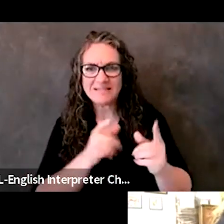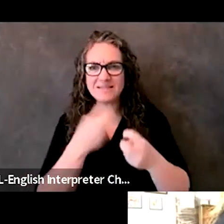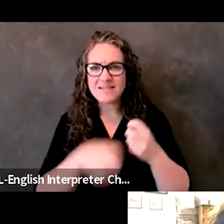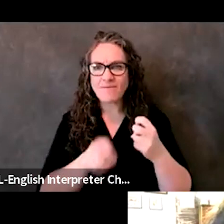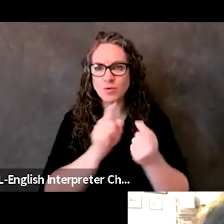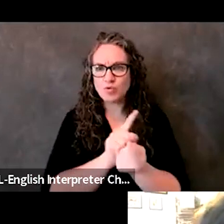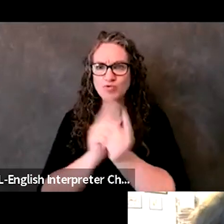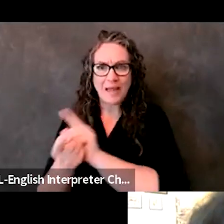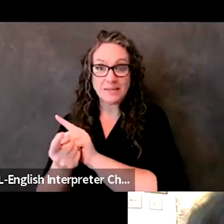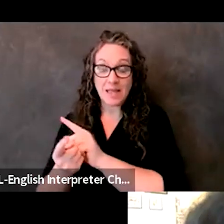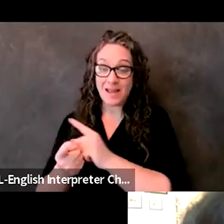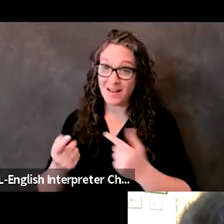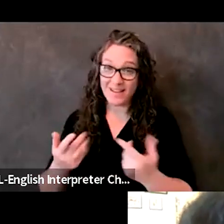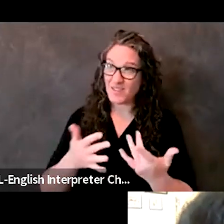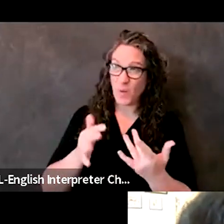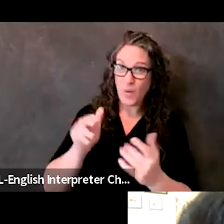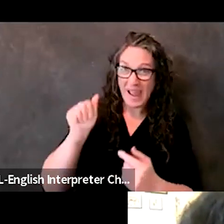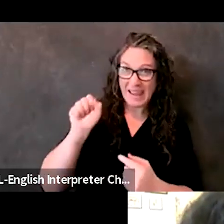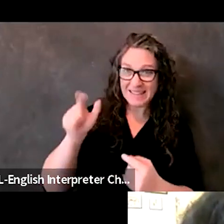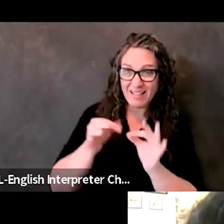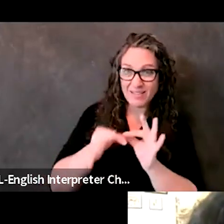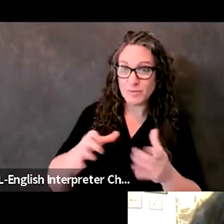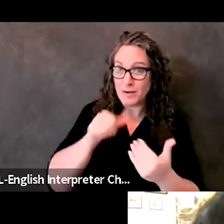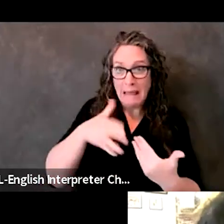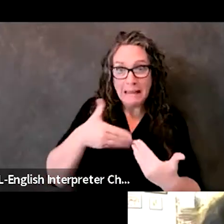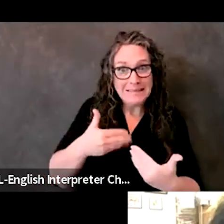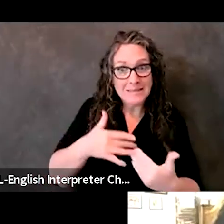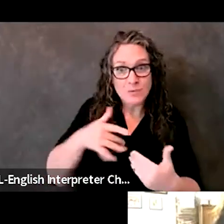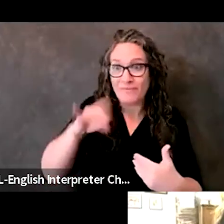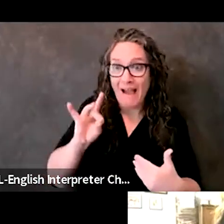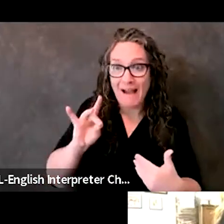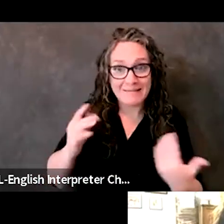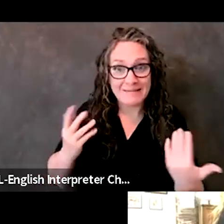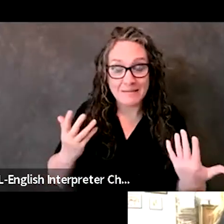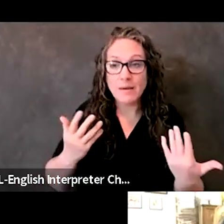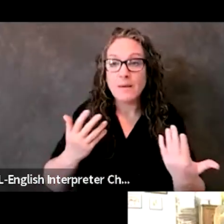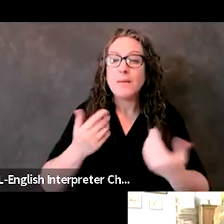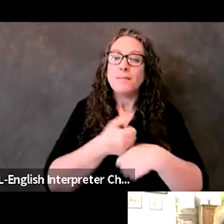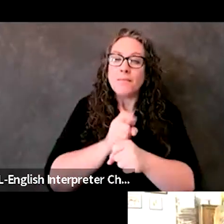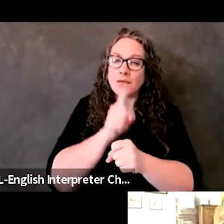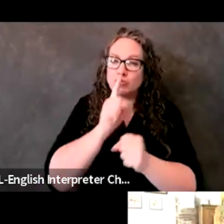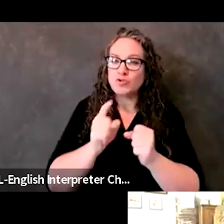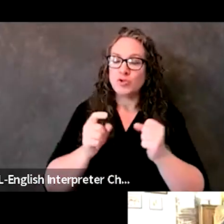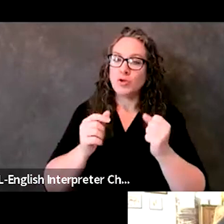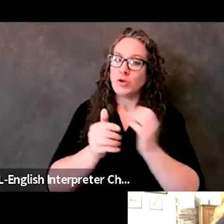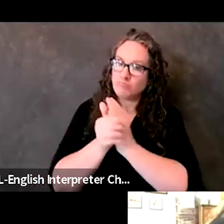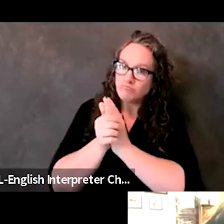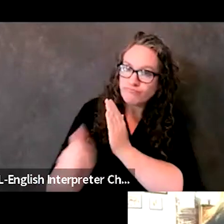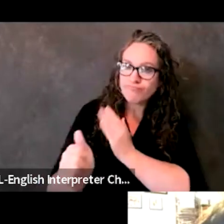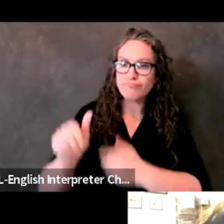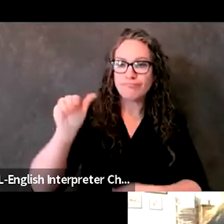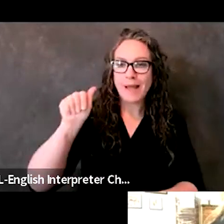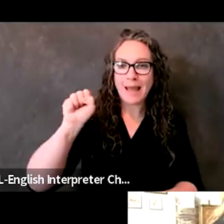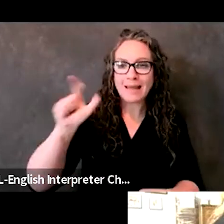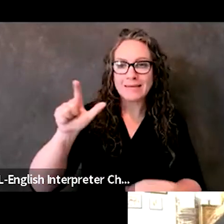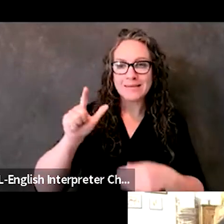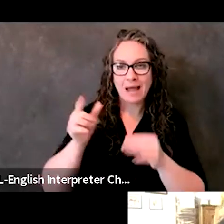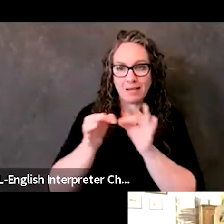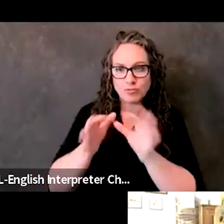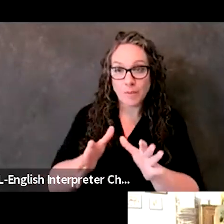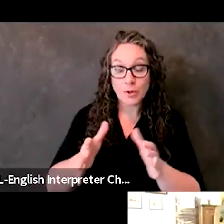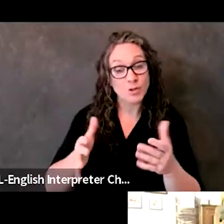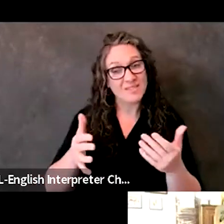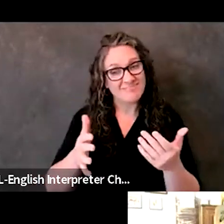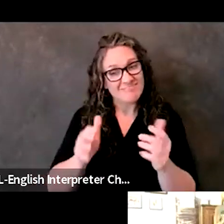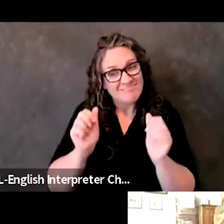So it, it's not always easy. So making sure you have competent ASL providers can be difficult. Okay.